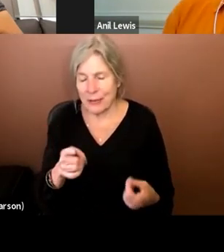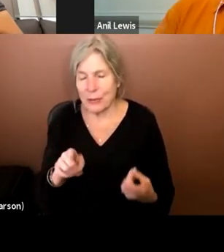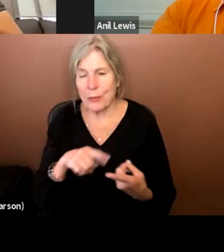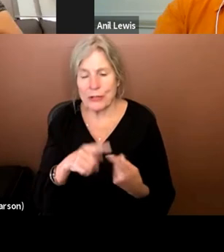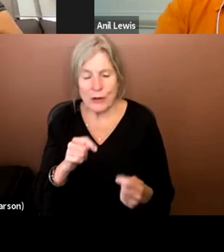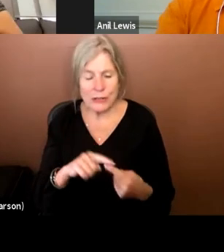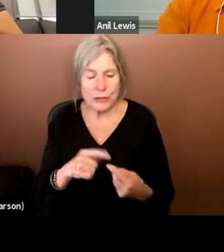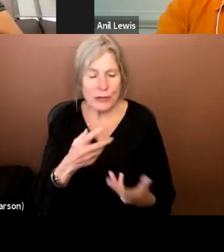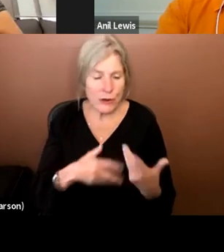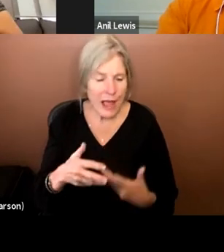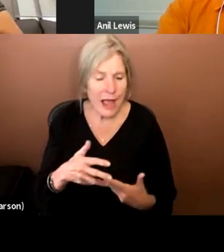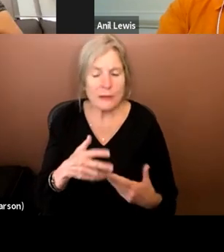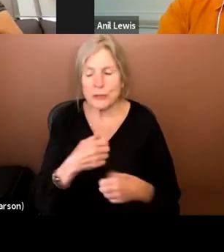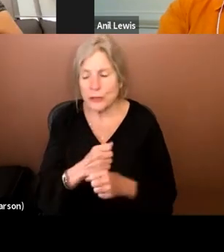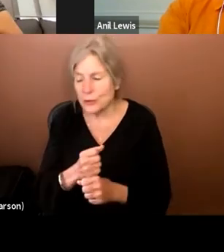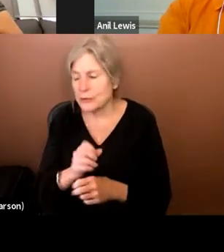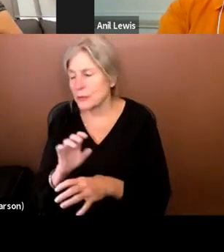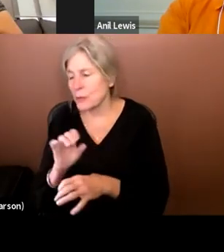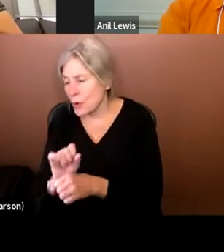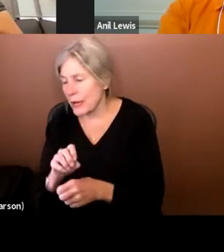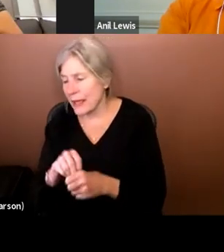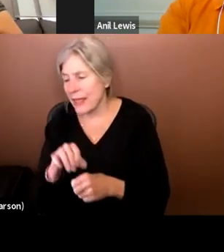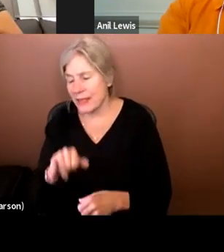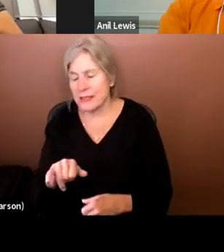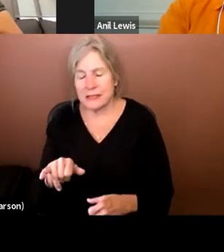produce and work in this space. Um,